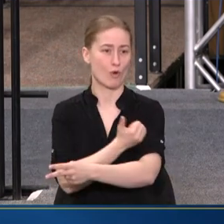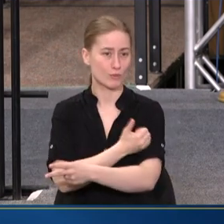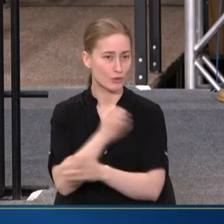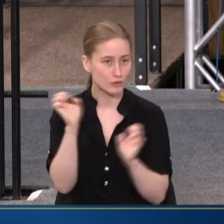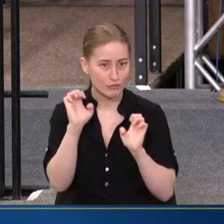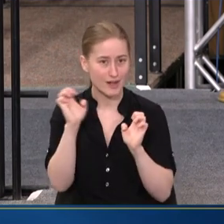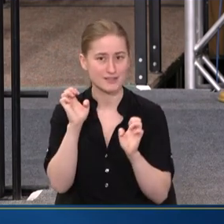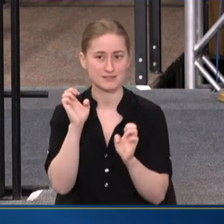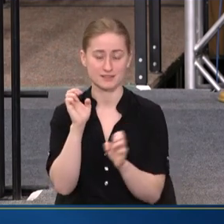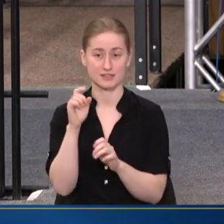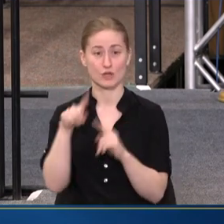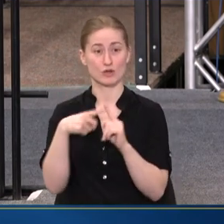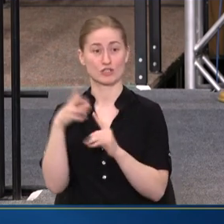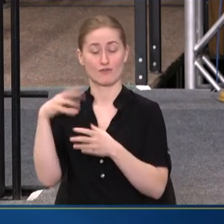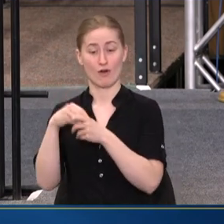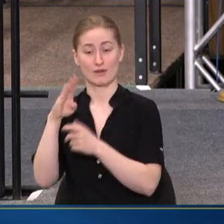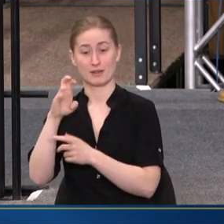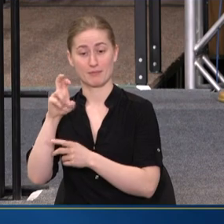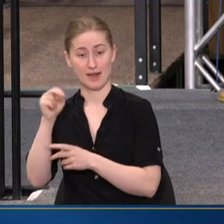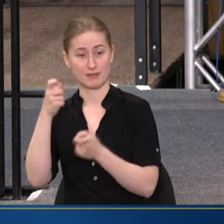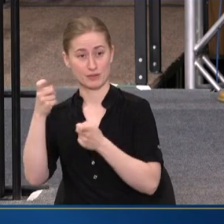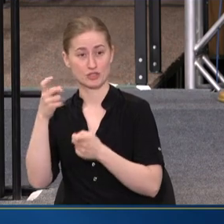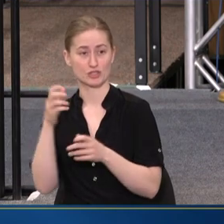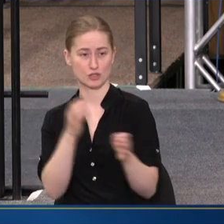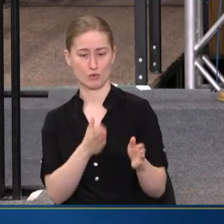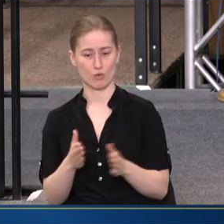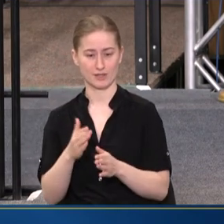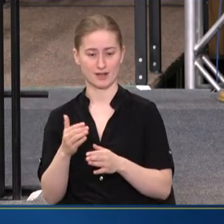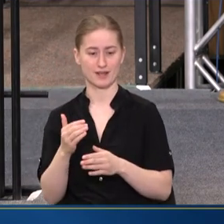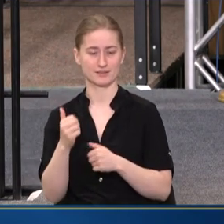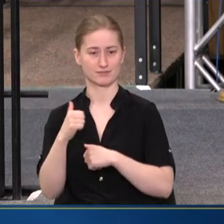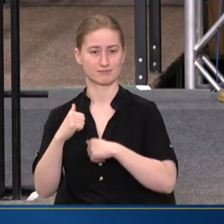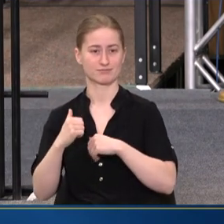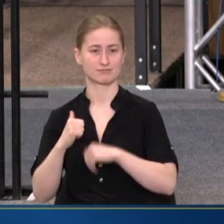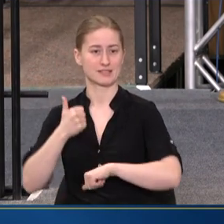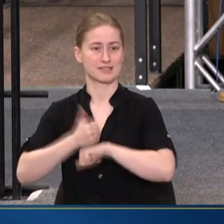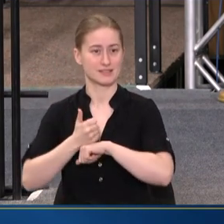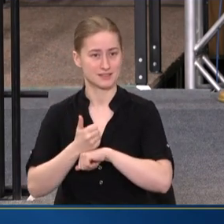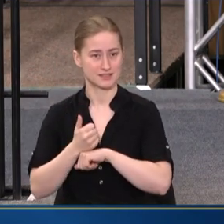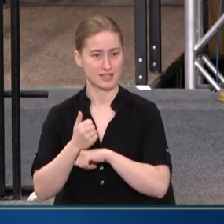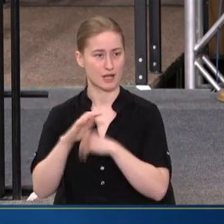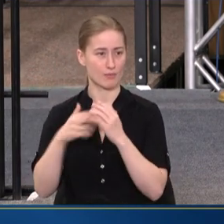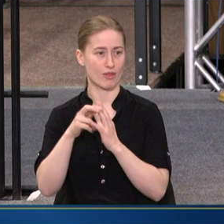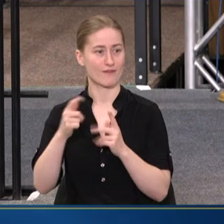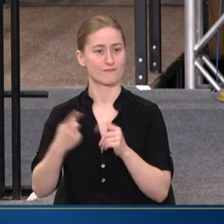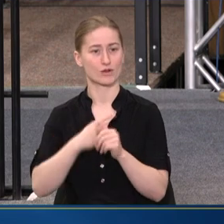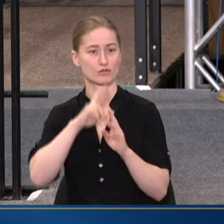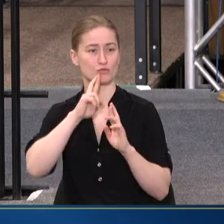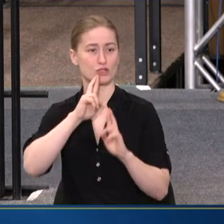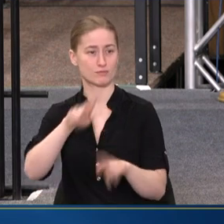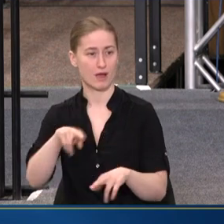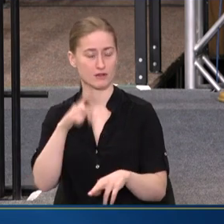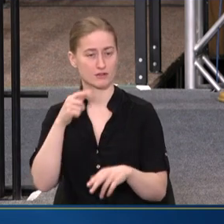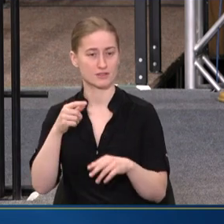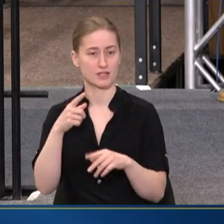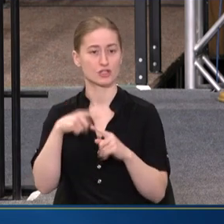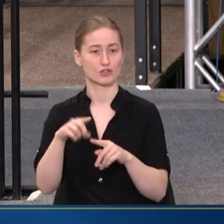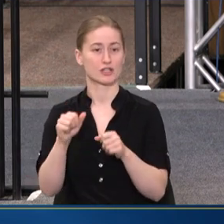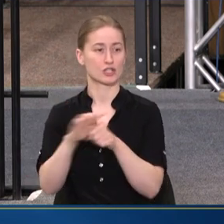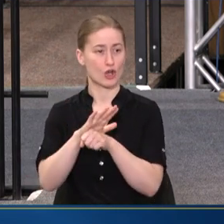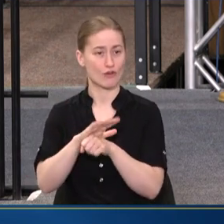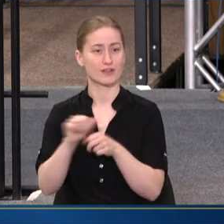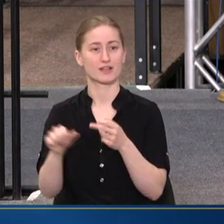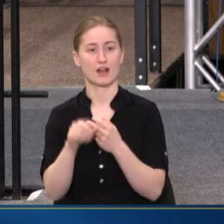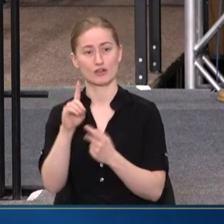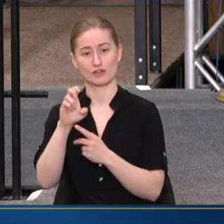ORGANIZED MEDICAL PERSONNEL AND FIRST RESPONDERS AT THE VERY HEIGHT OF COVID UNDER DELTA. IT'S INCREDIBLE TO